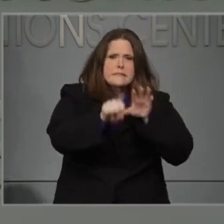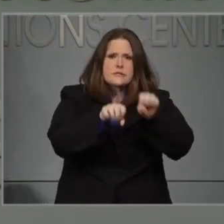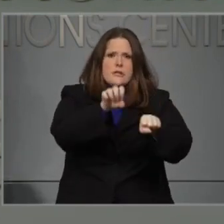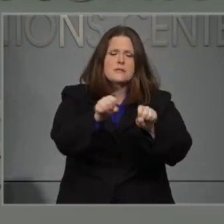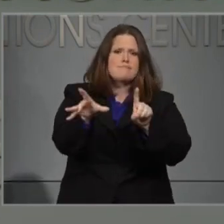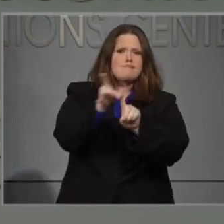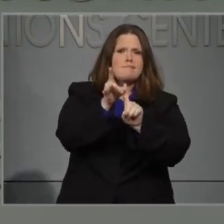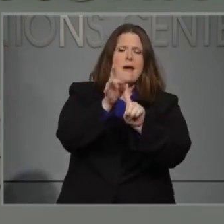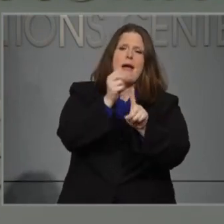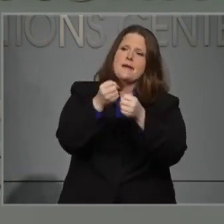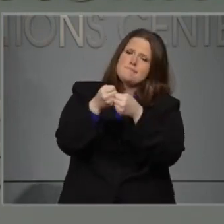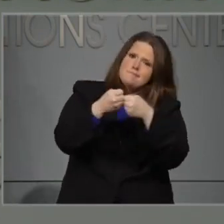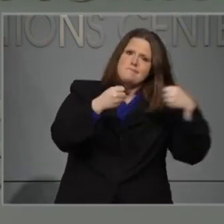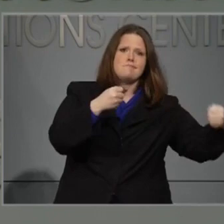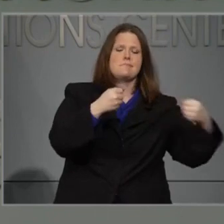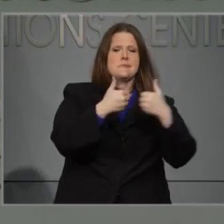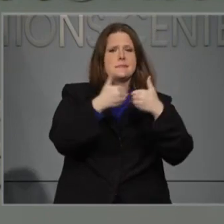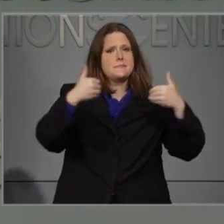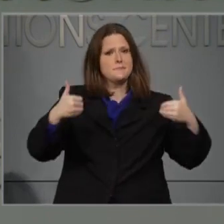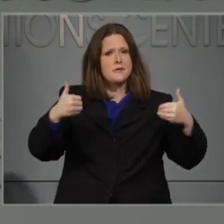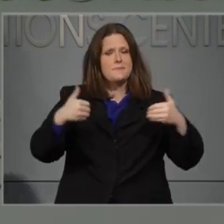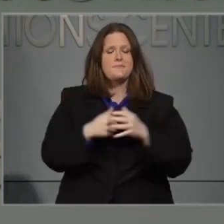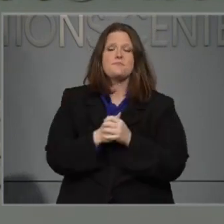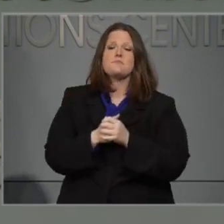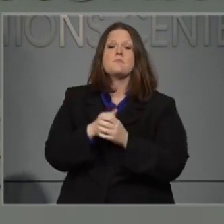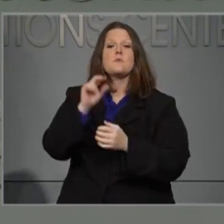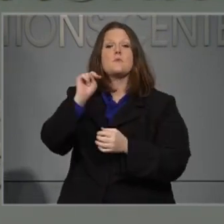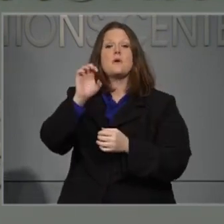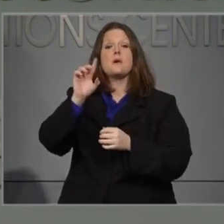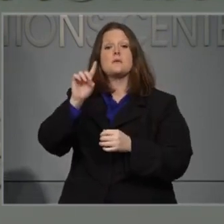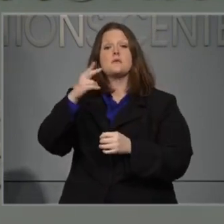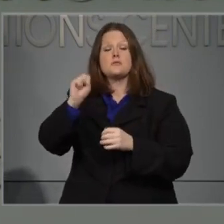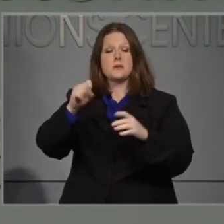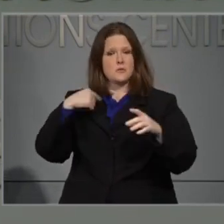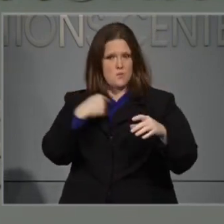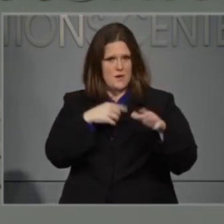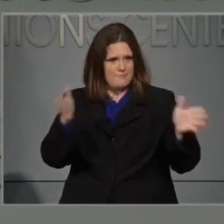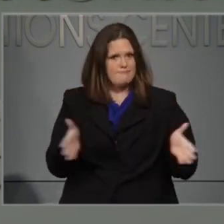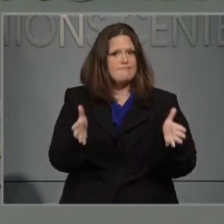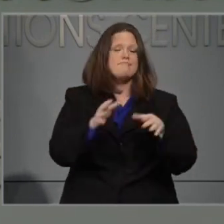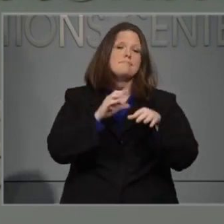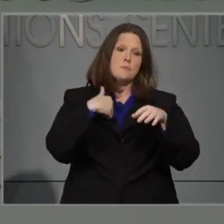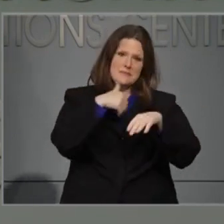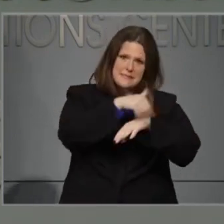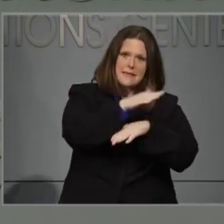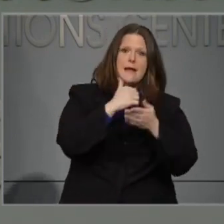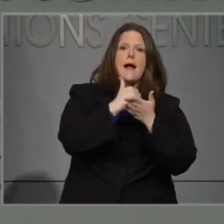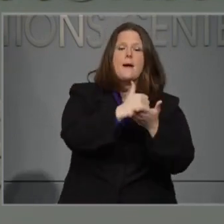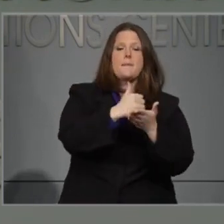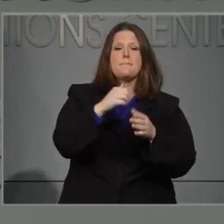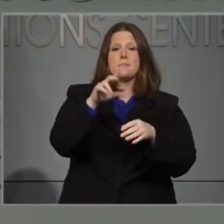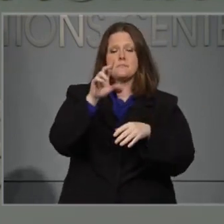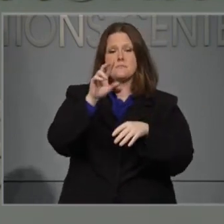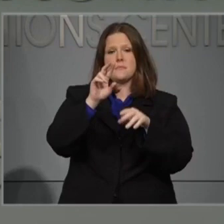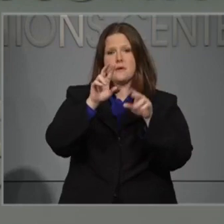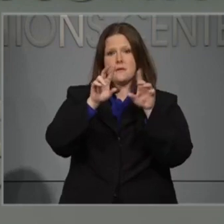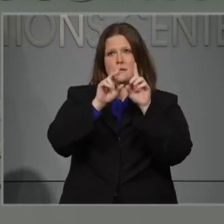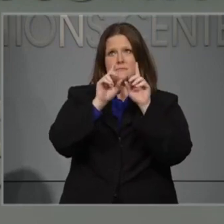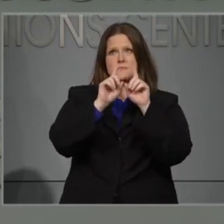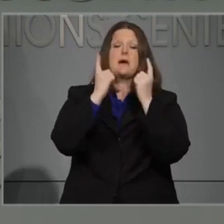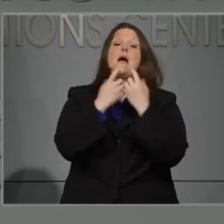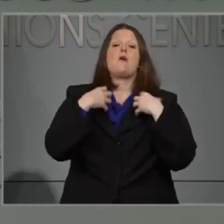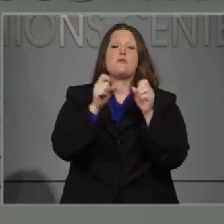Health and Human Services team is pushing assistance to local health departments, especially in the counties experiencing the highest growth.